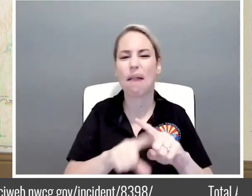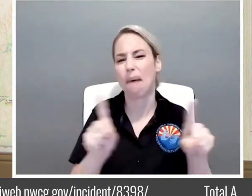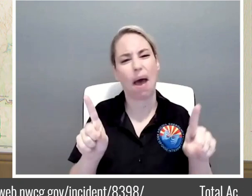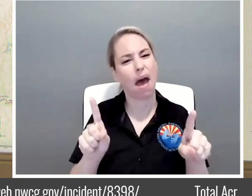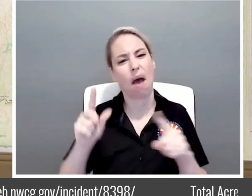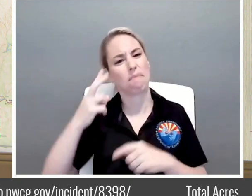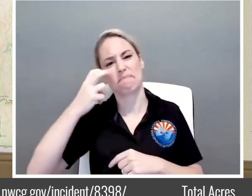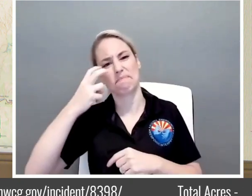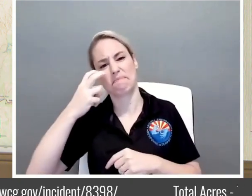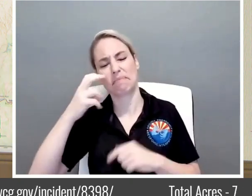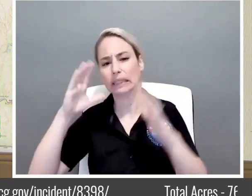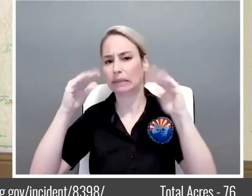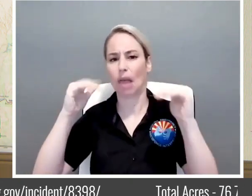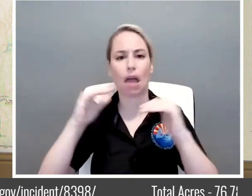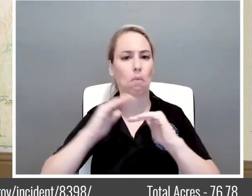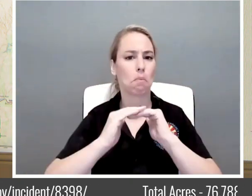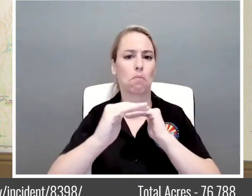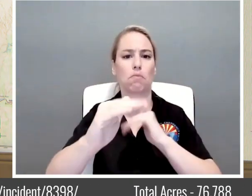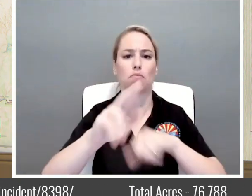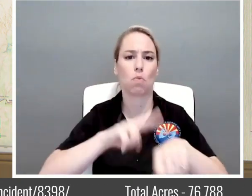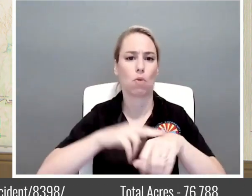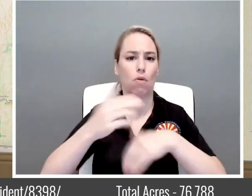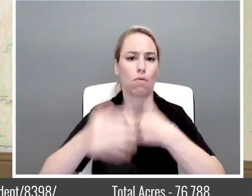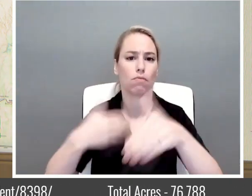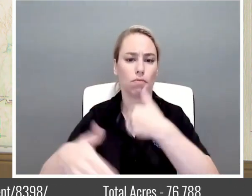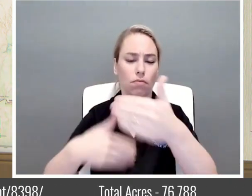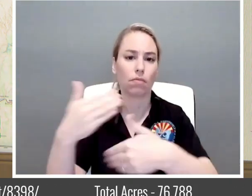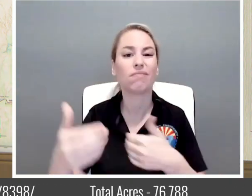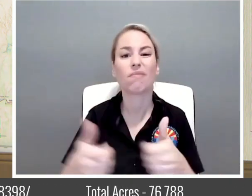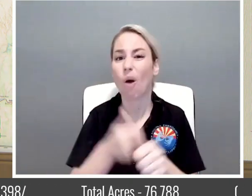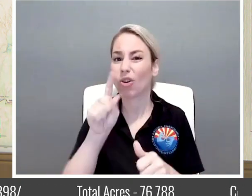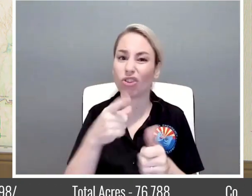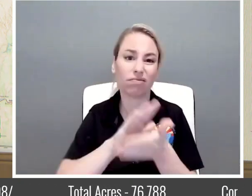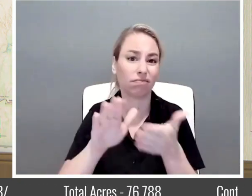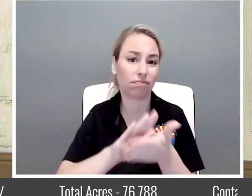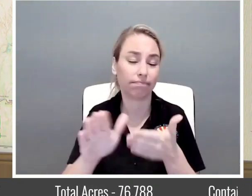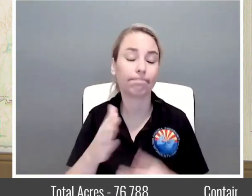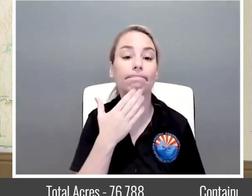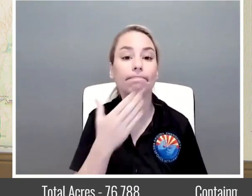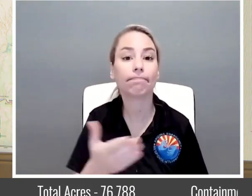and then a large operation is we're just getting a lot of equipment off the fire thank you